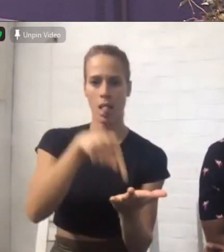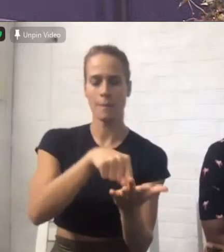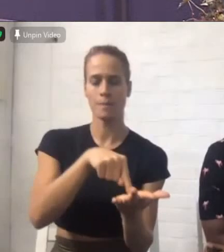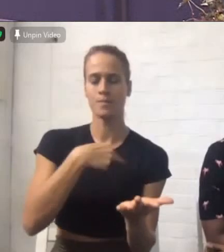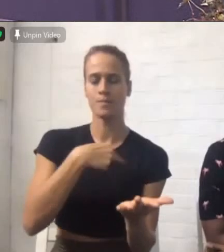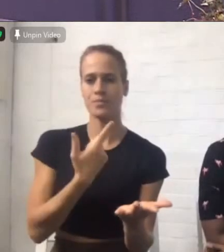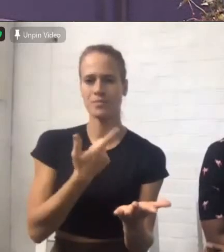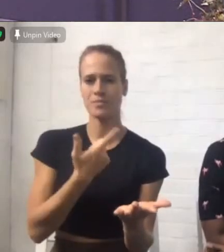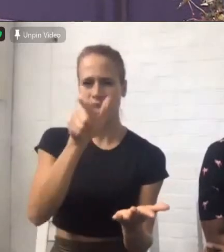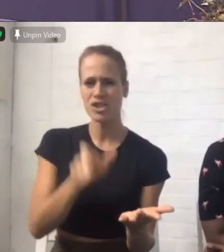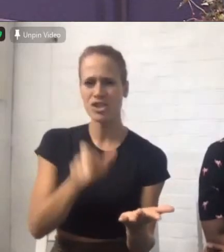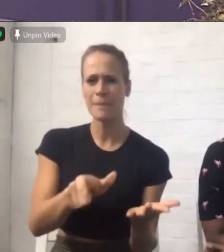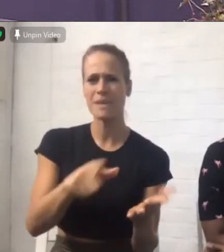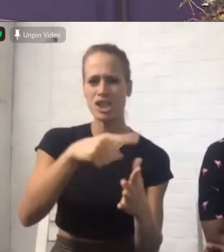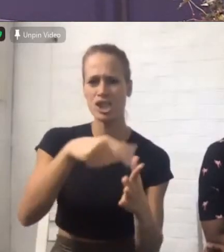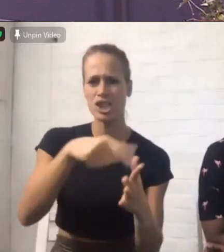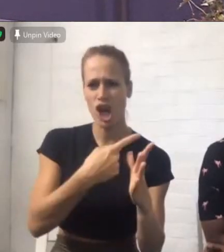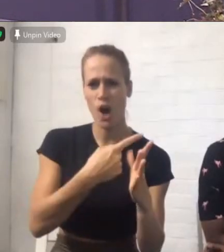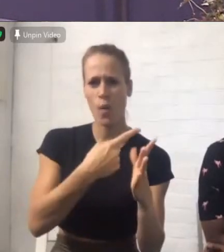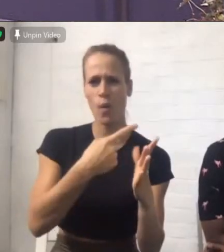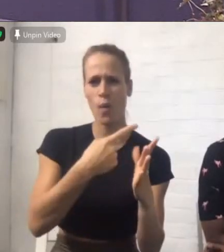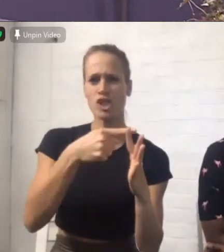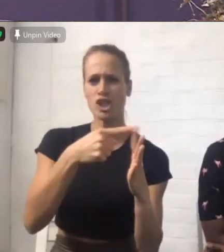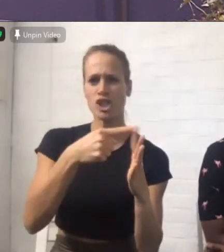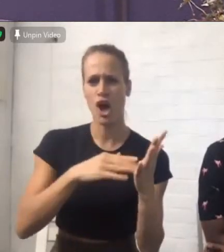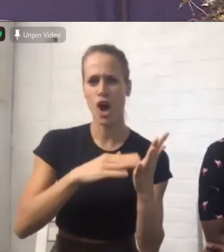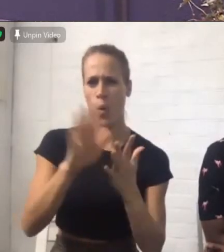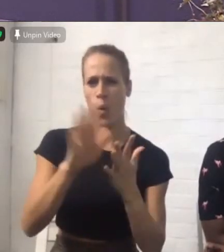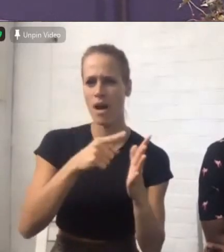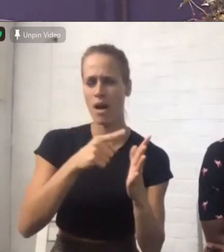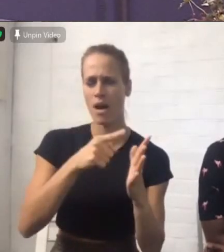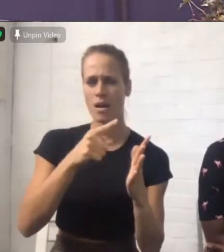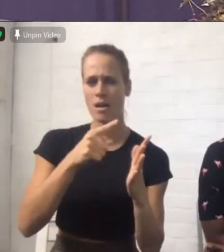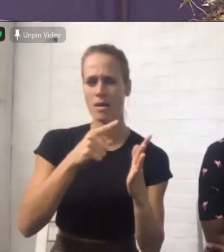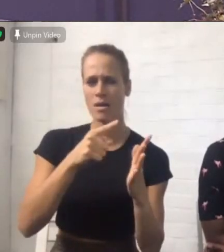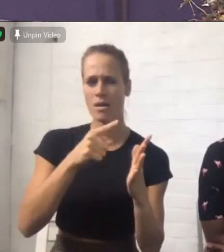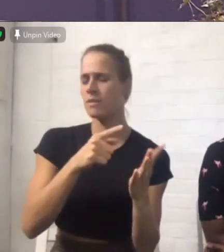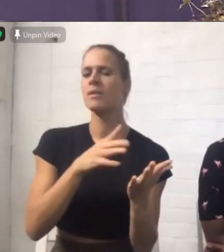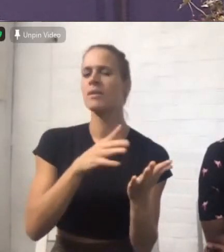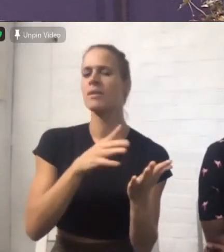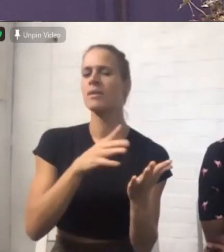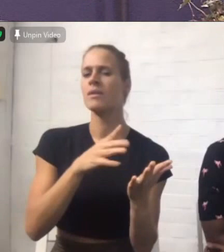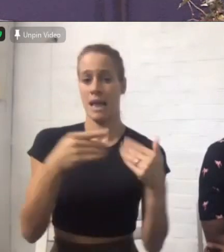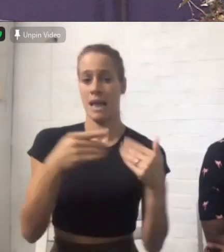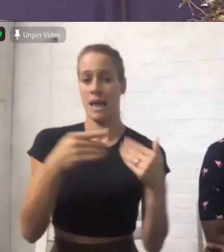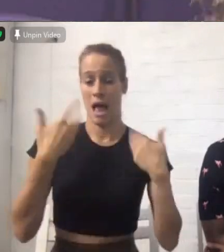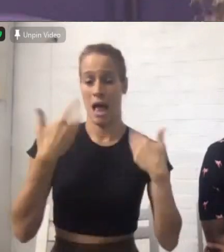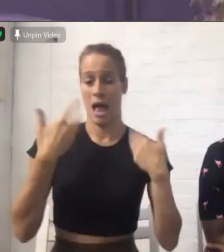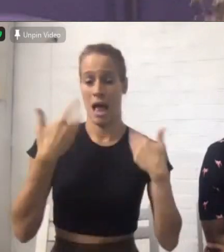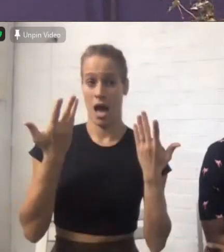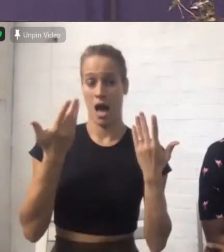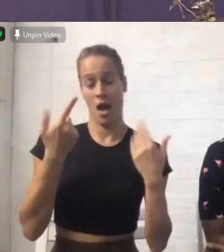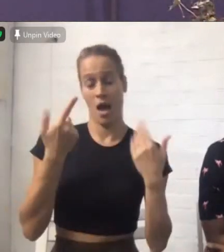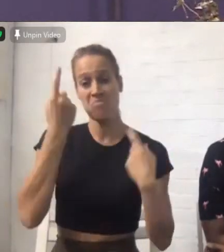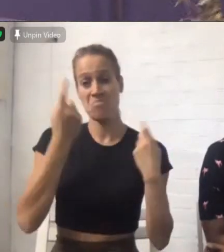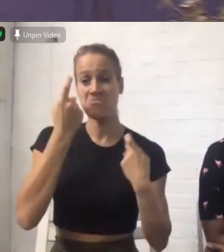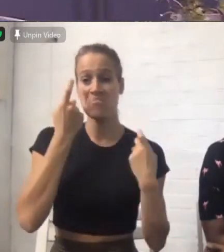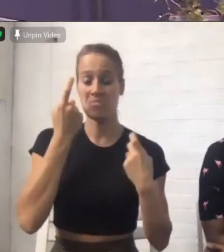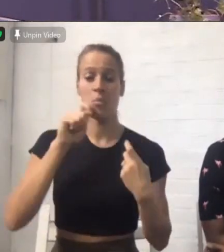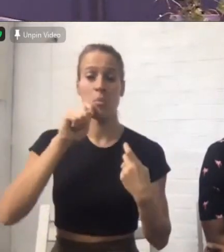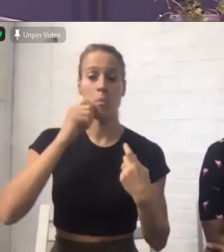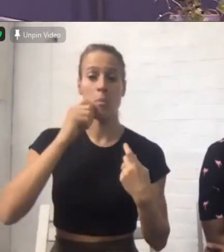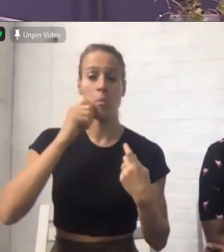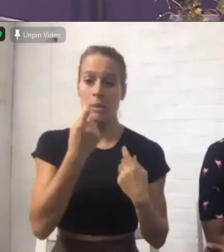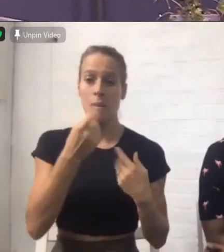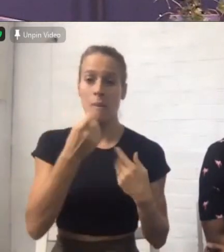in this season, I might stay with this for a while. But I